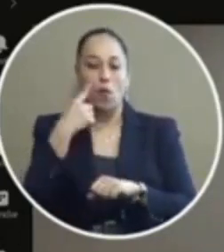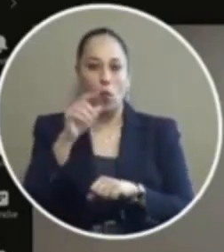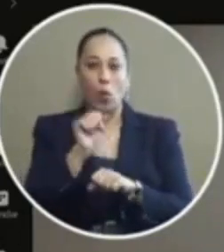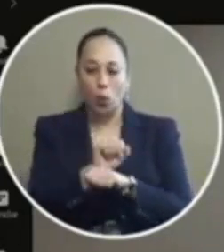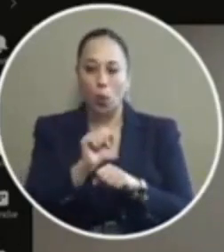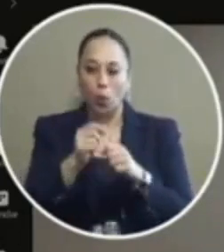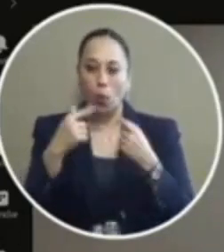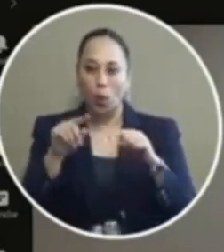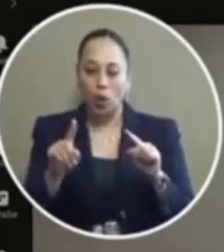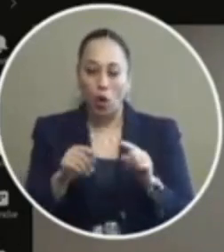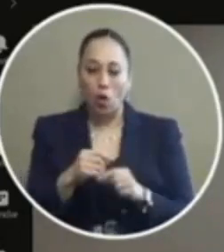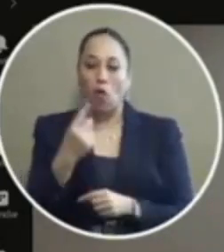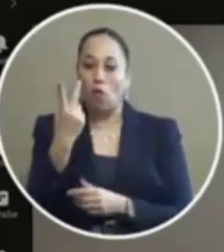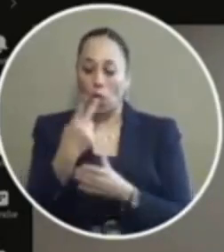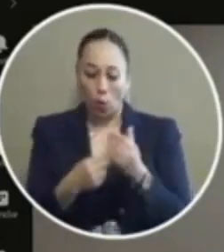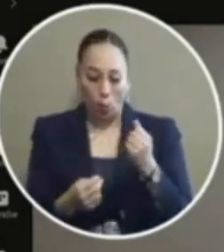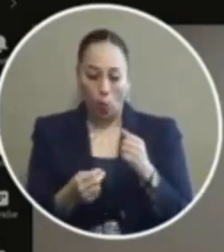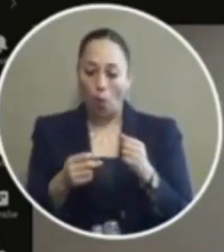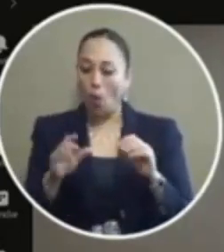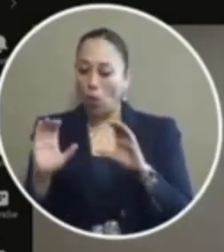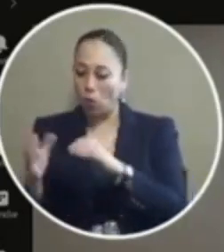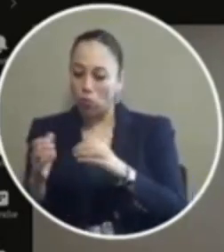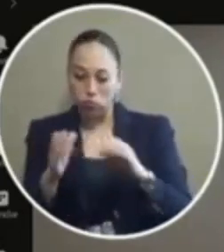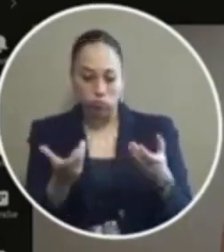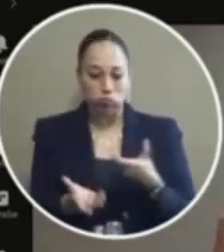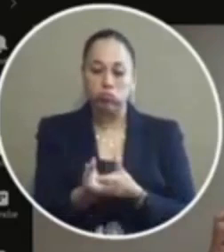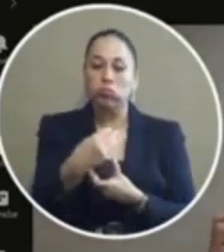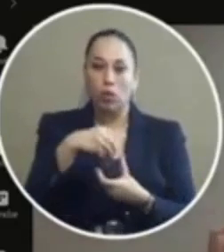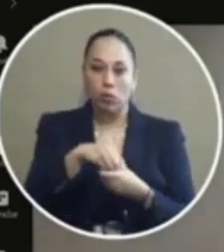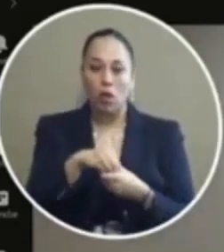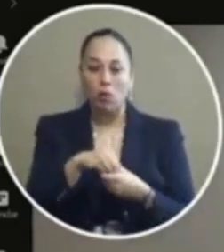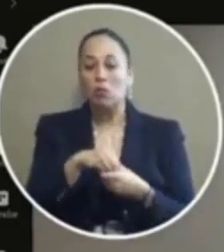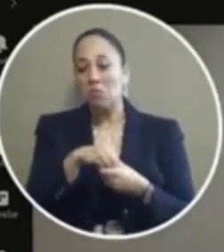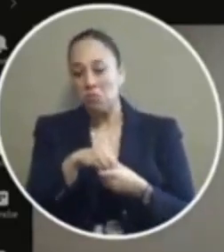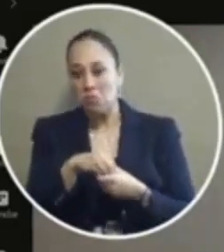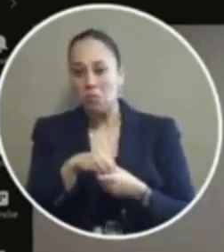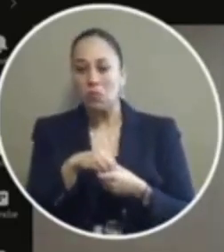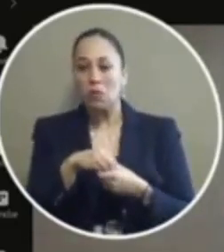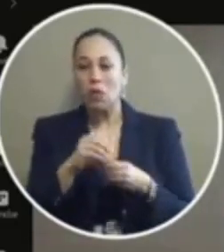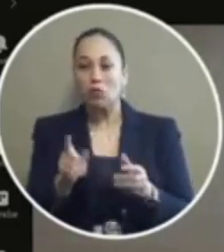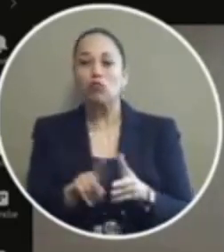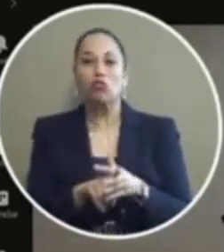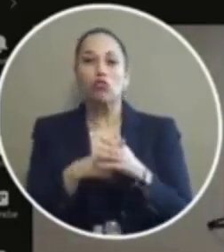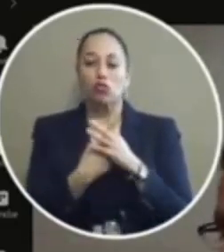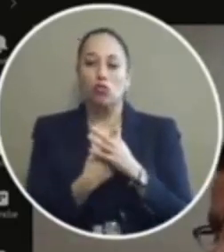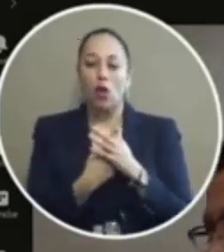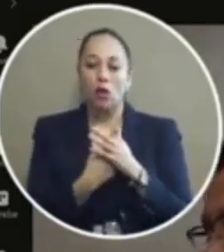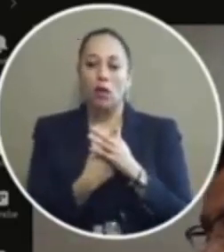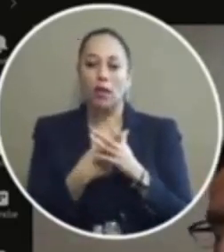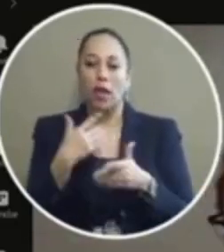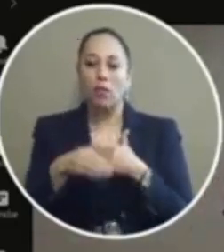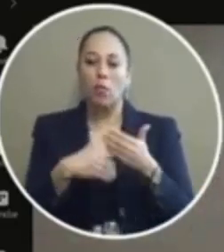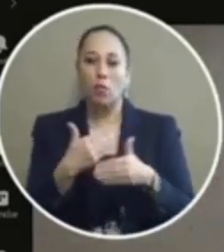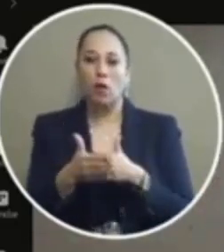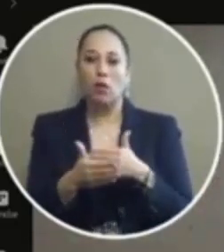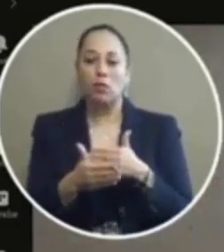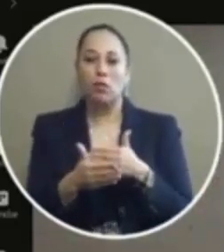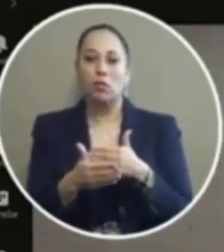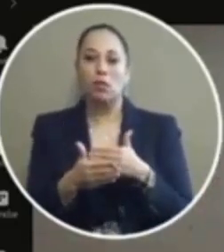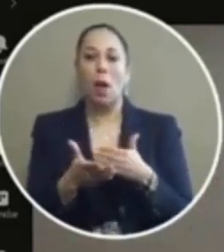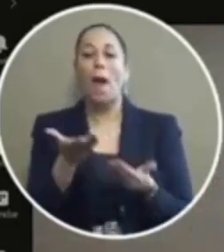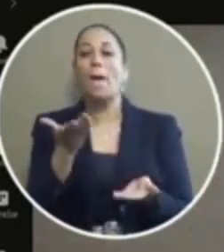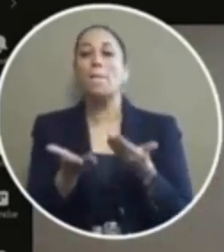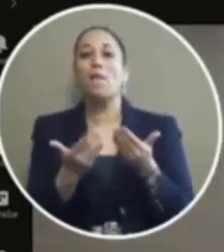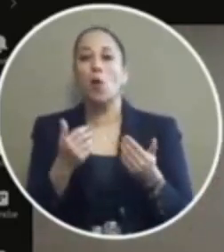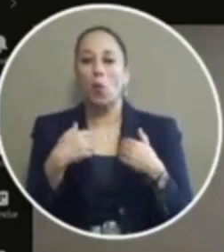to where all parties involved will think that this is at least starting starting the process we may